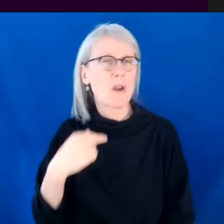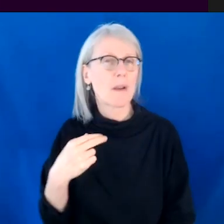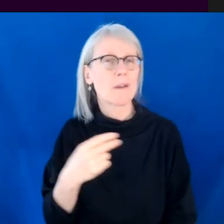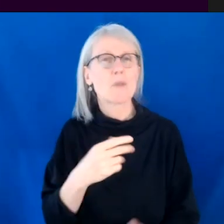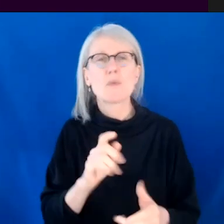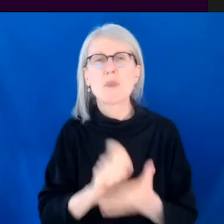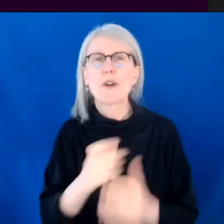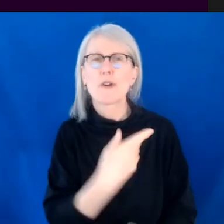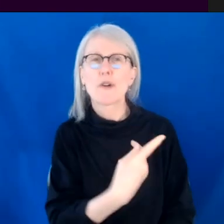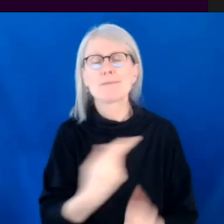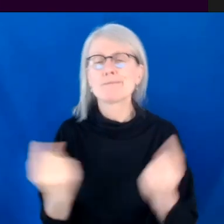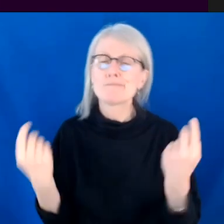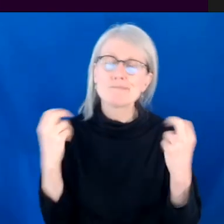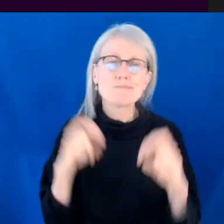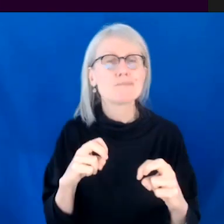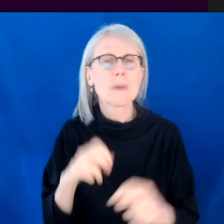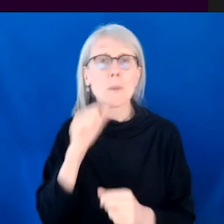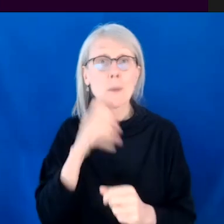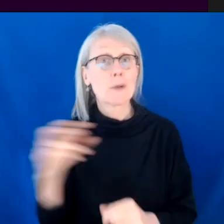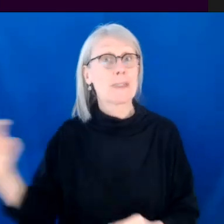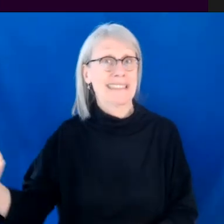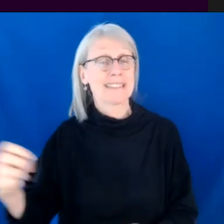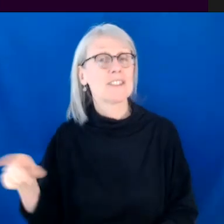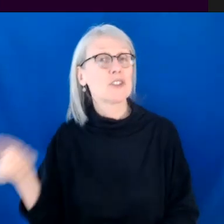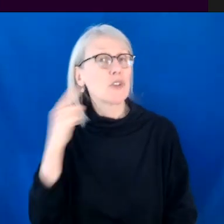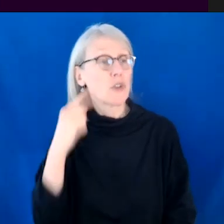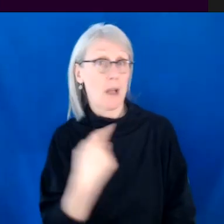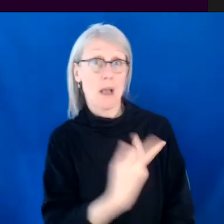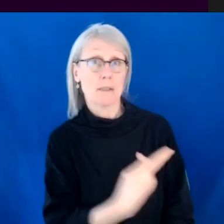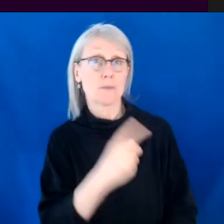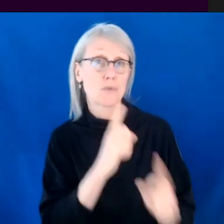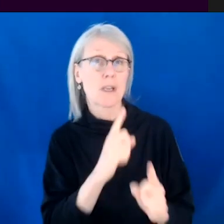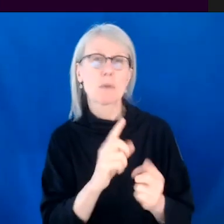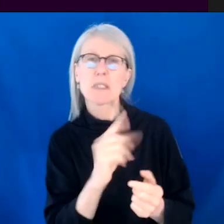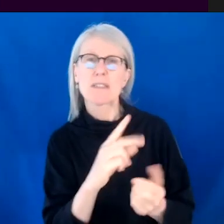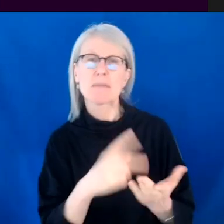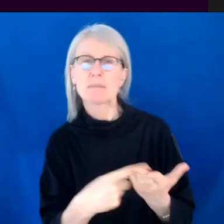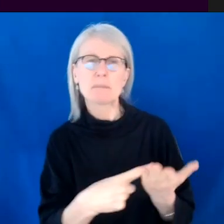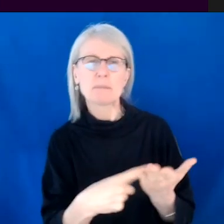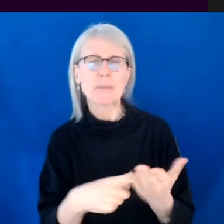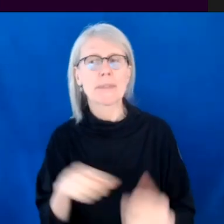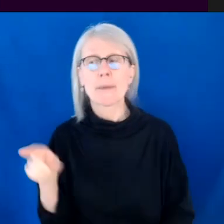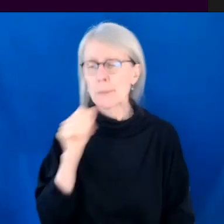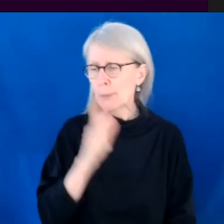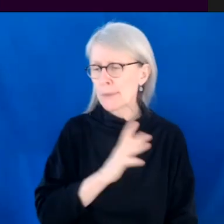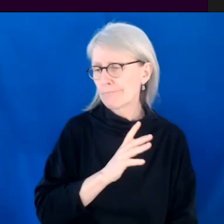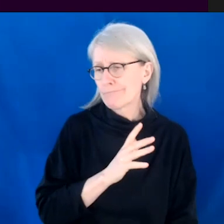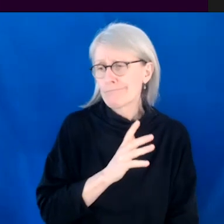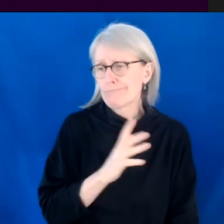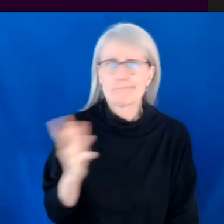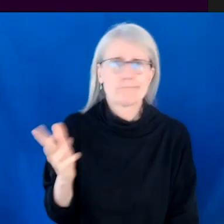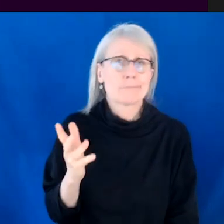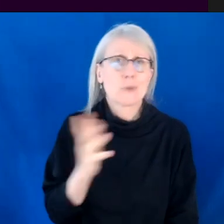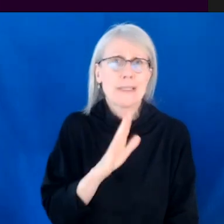next to us, um, who heard us talking. were both and could hear us talking about TV. And this was like a woman, honestly, you would